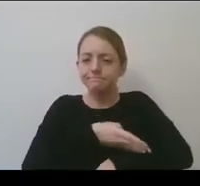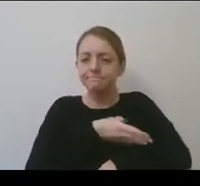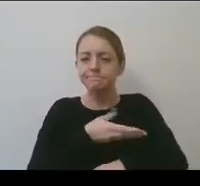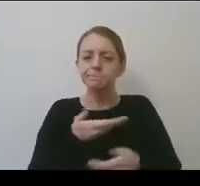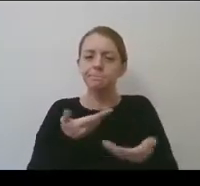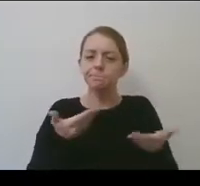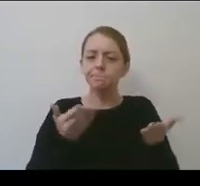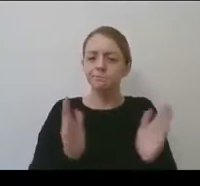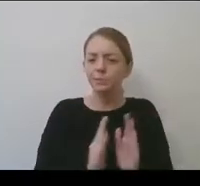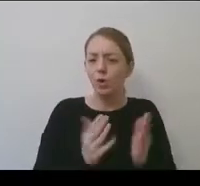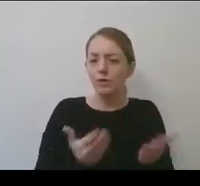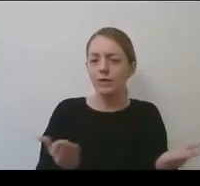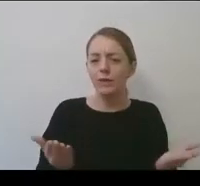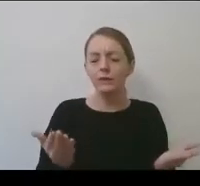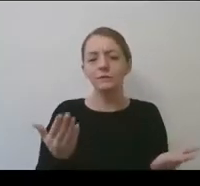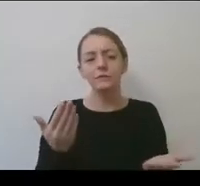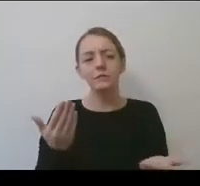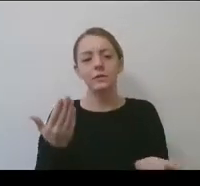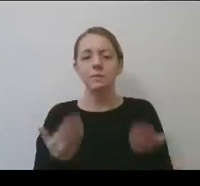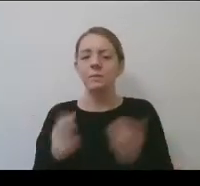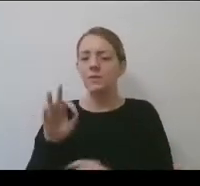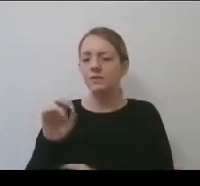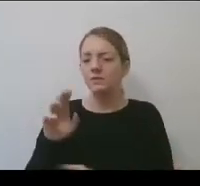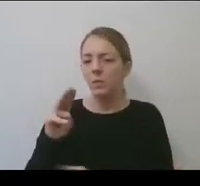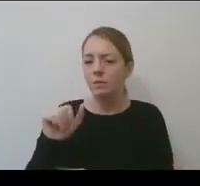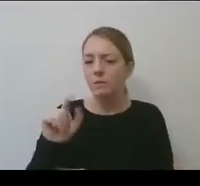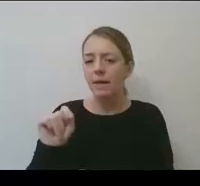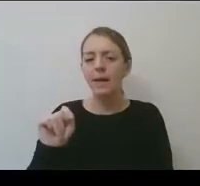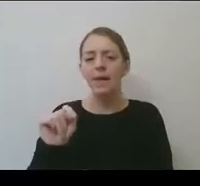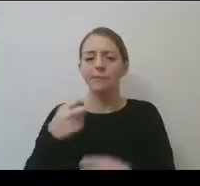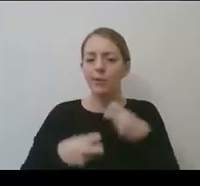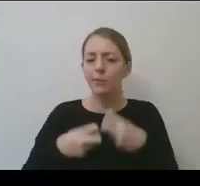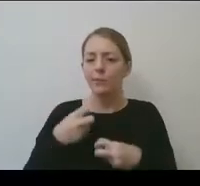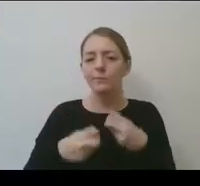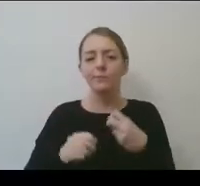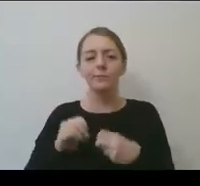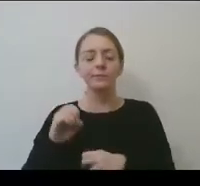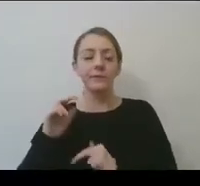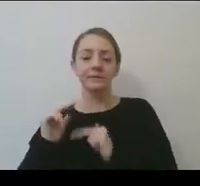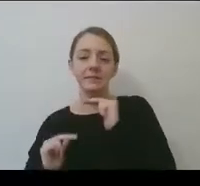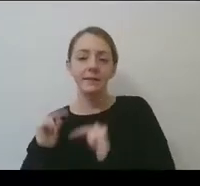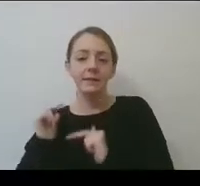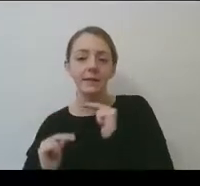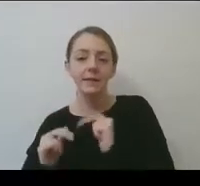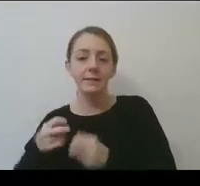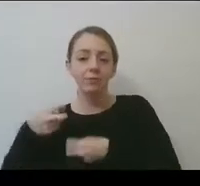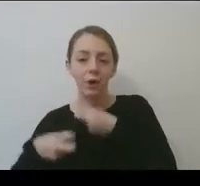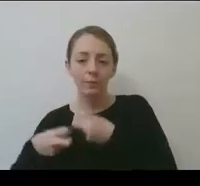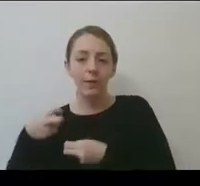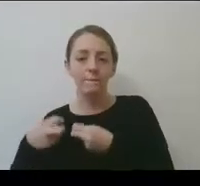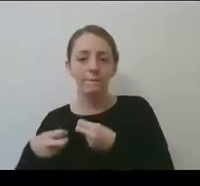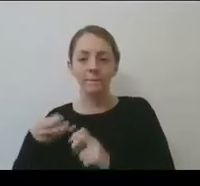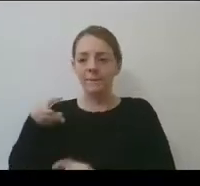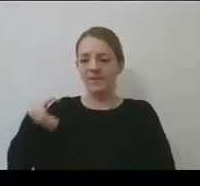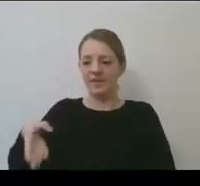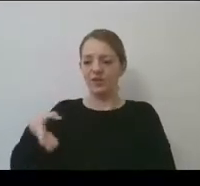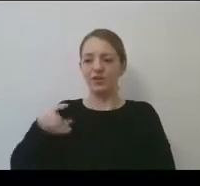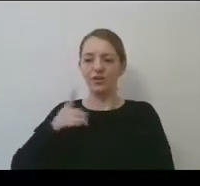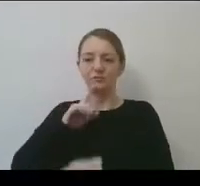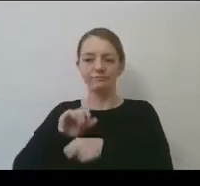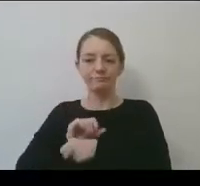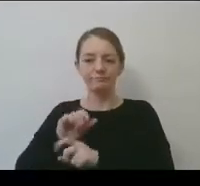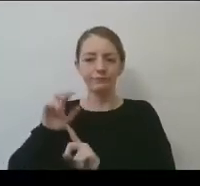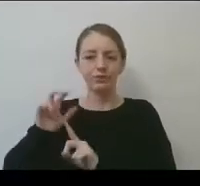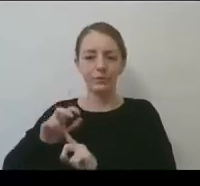maybe, maybe they were format things or, or facility issues around, um, at the actual championships. But by and large, what,